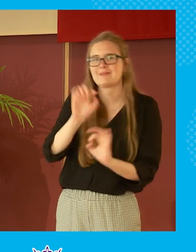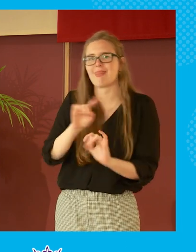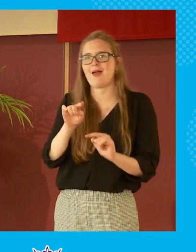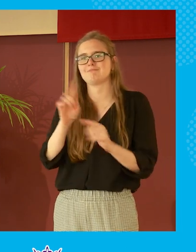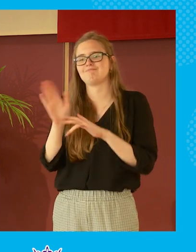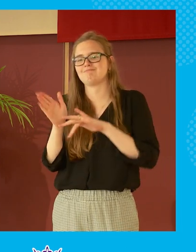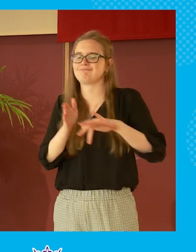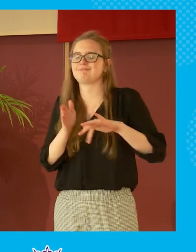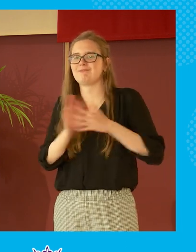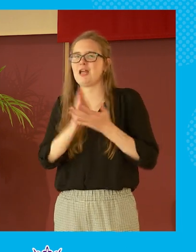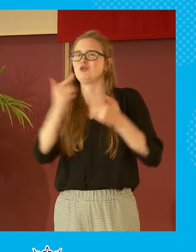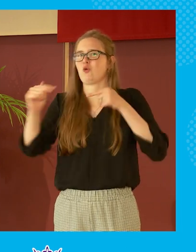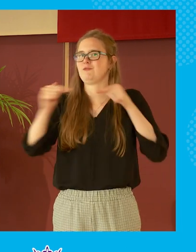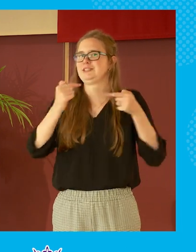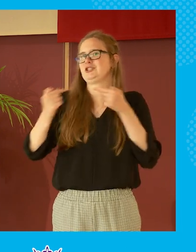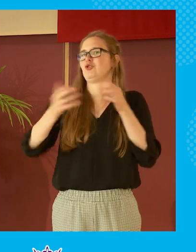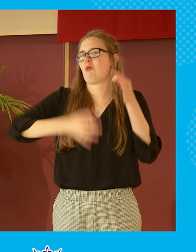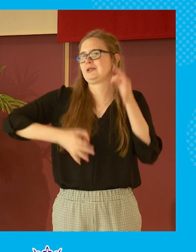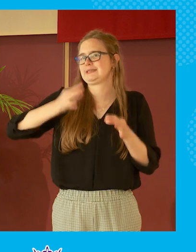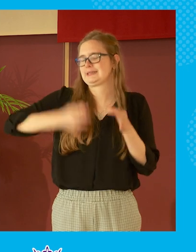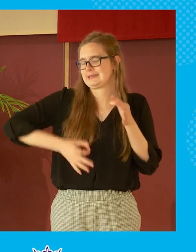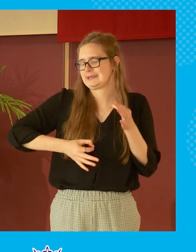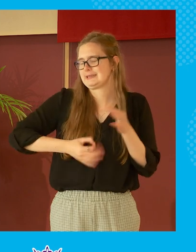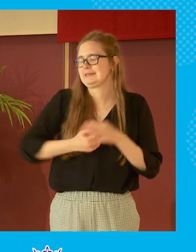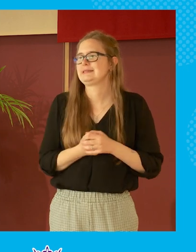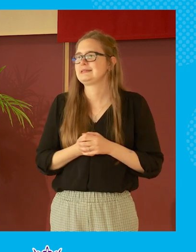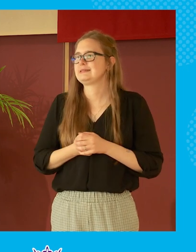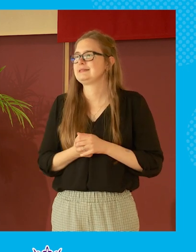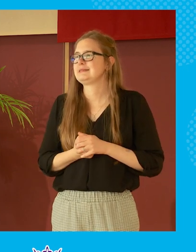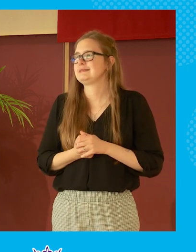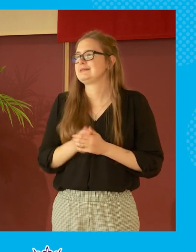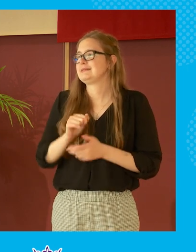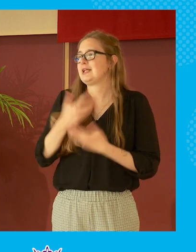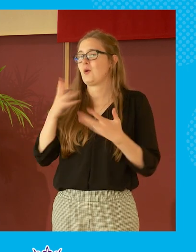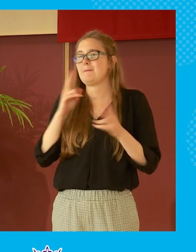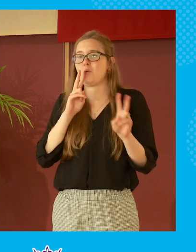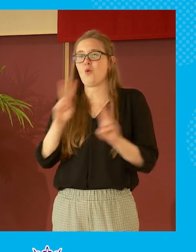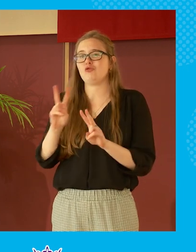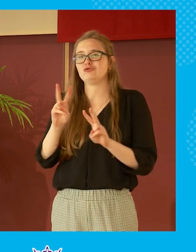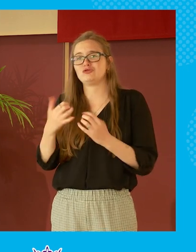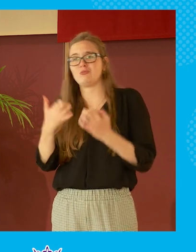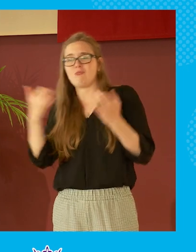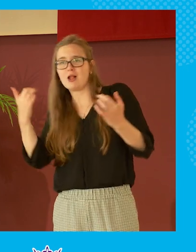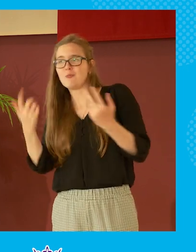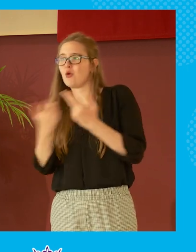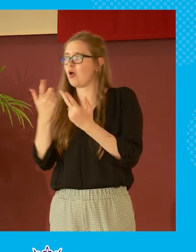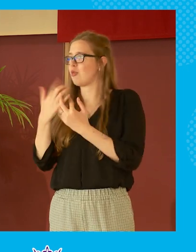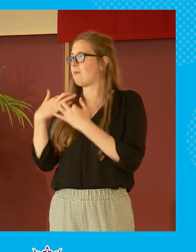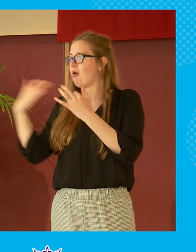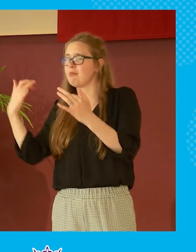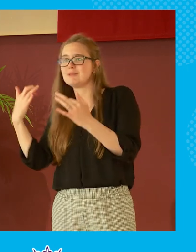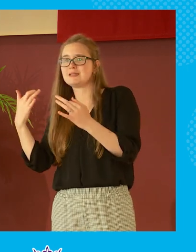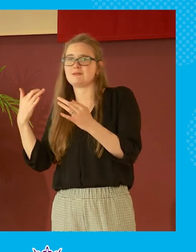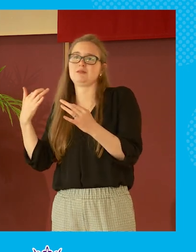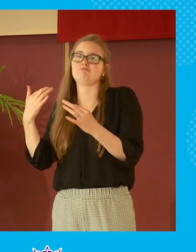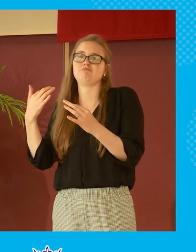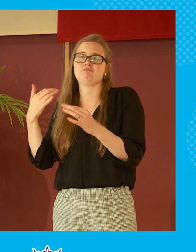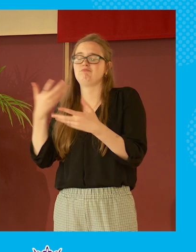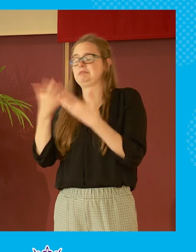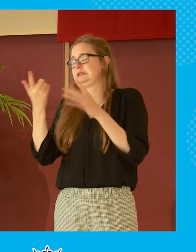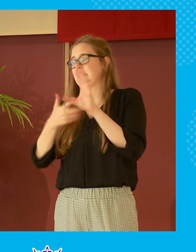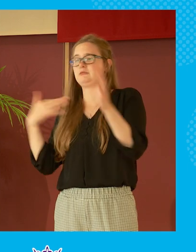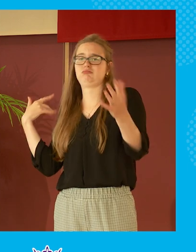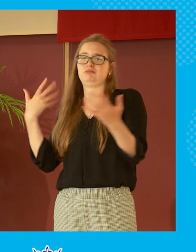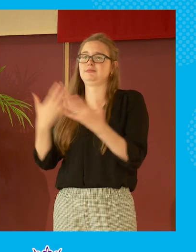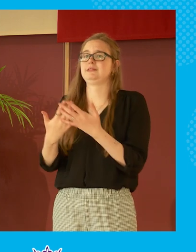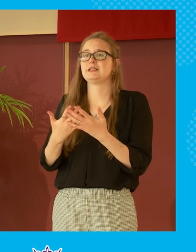sort of very confrontational politics which as anyone who's been watching this parliament or other parliaments for for for any number of